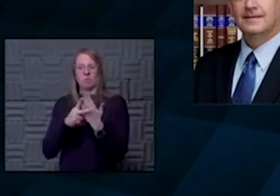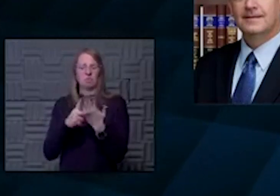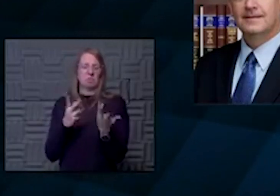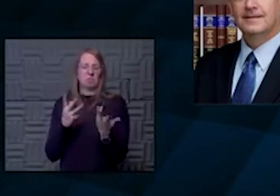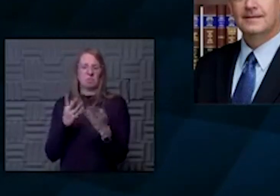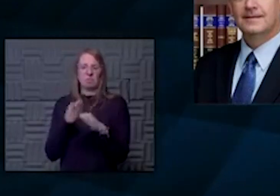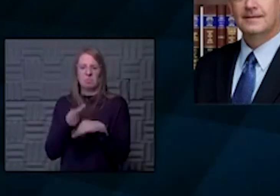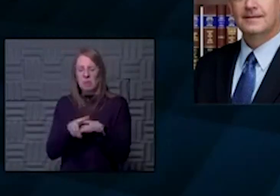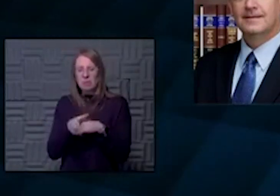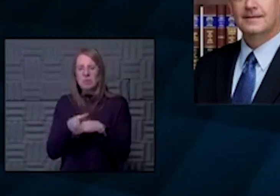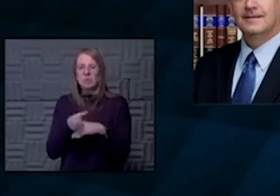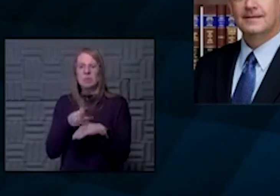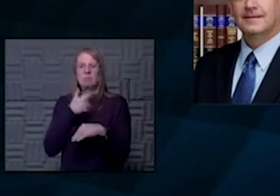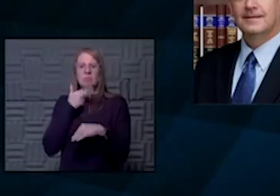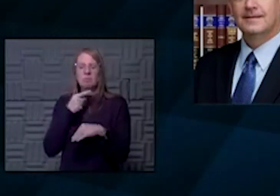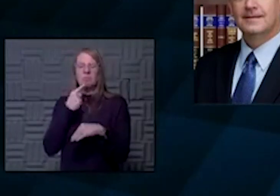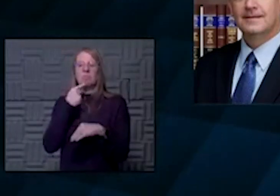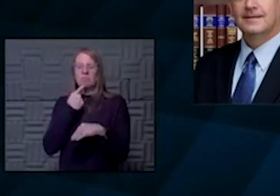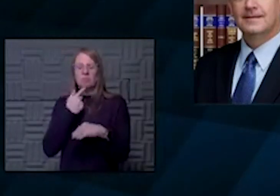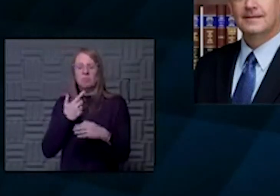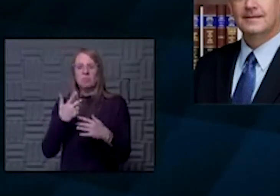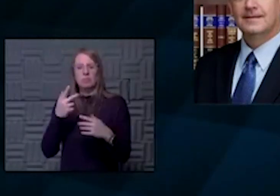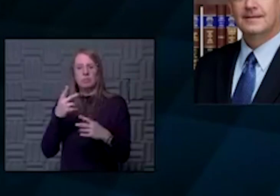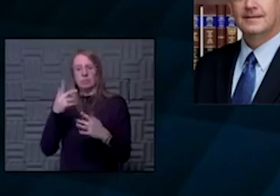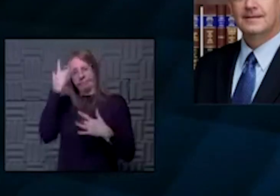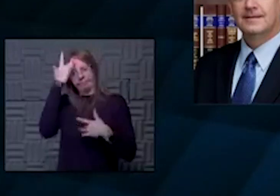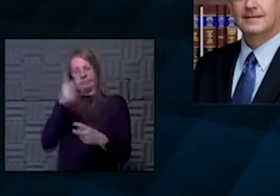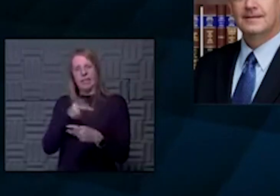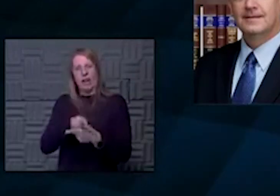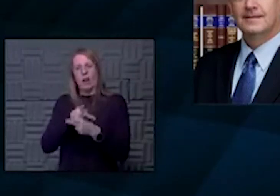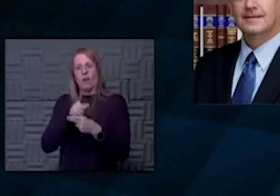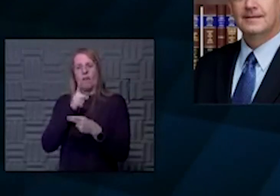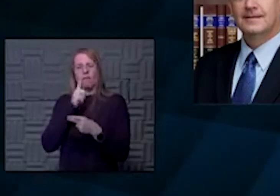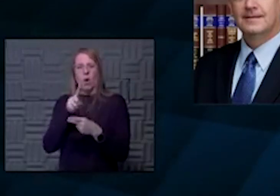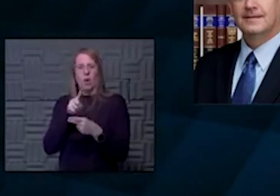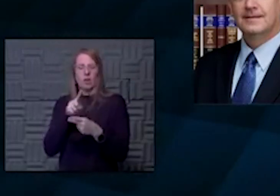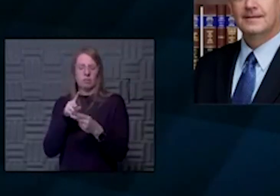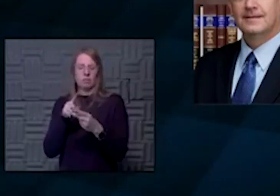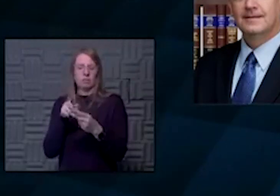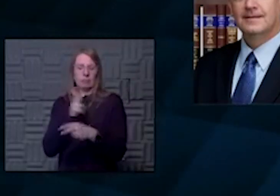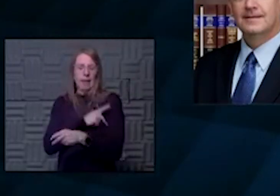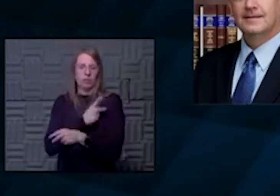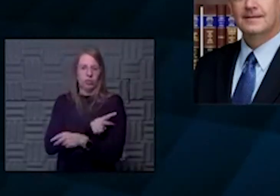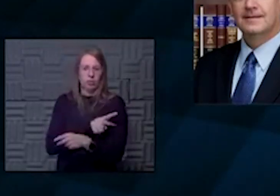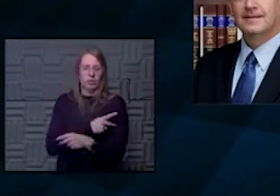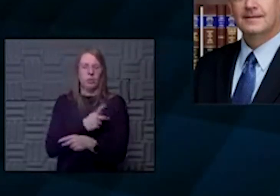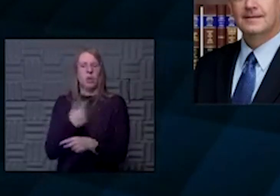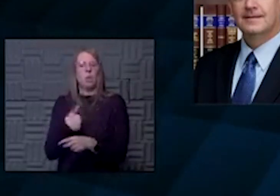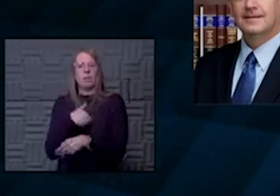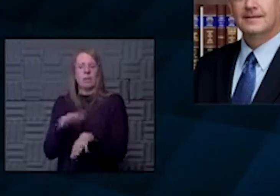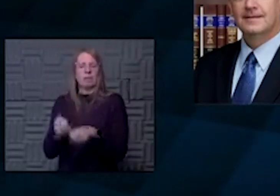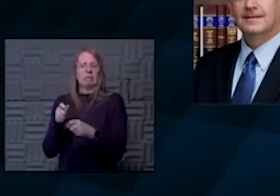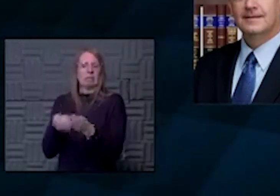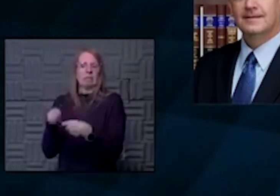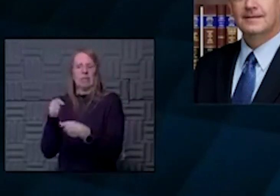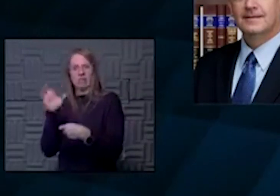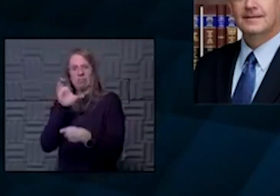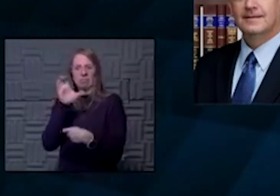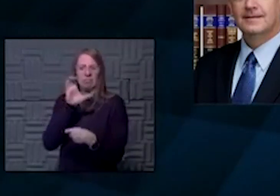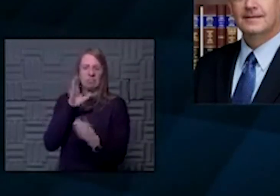nursing level of care for patients. So we've been reciprocating as far as, you know, seeking out